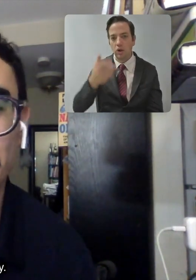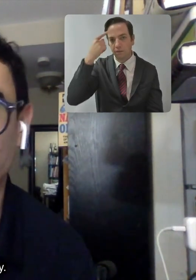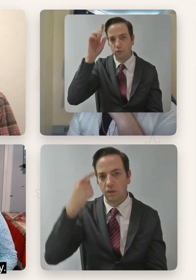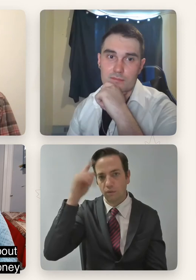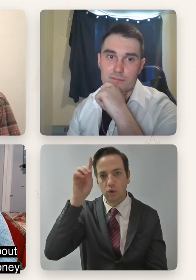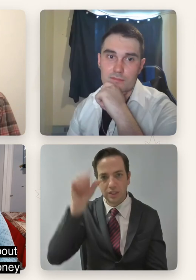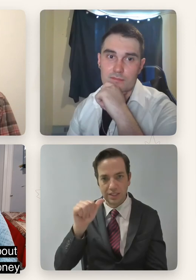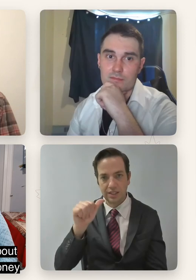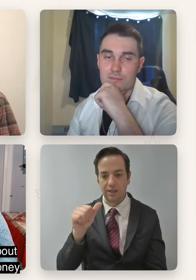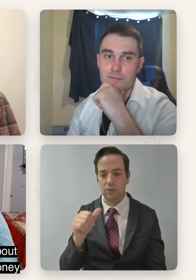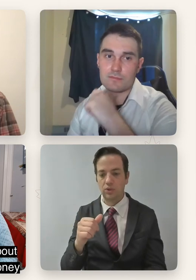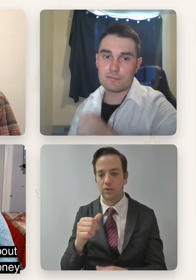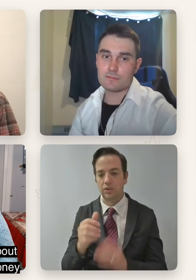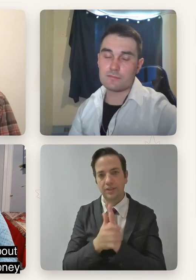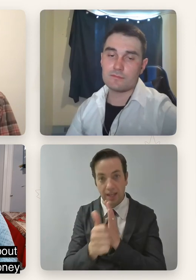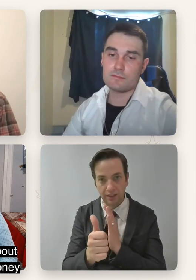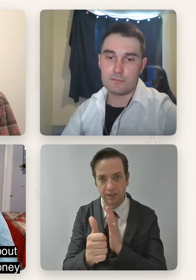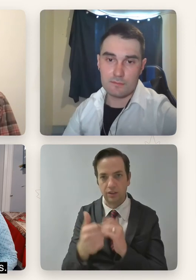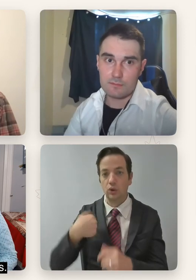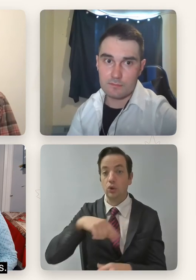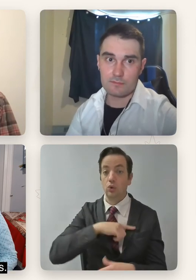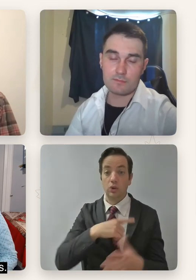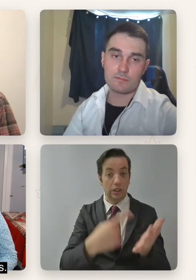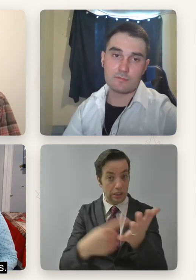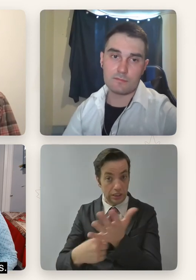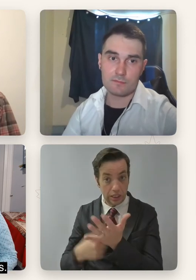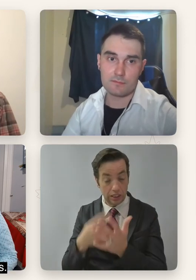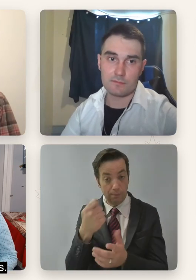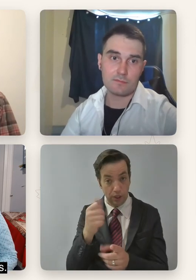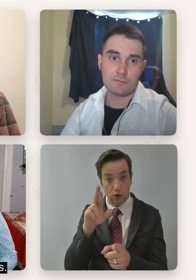this effect already. Rodney has talked about sort of putting your money where your mouth is.